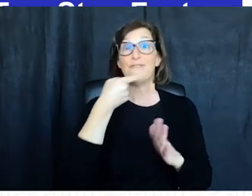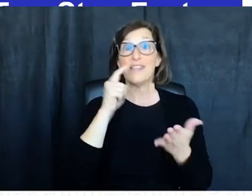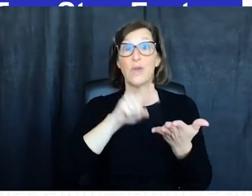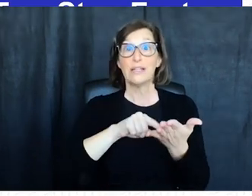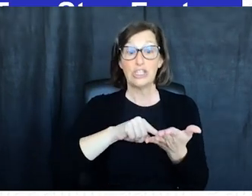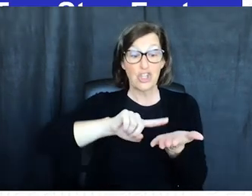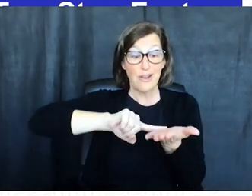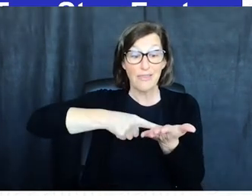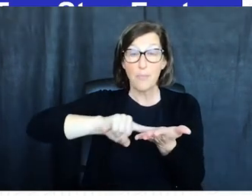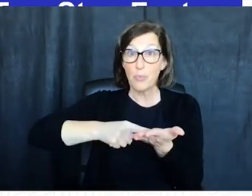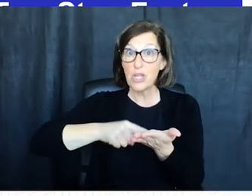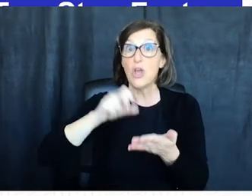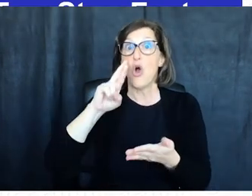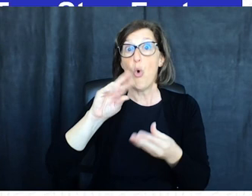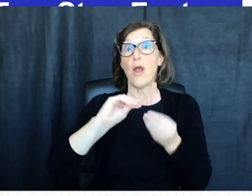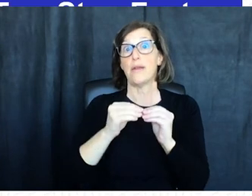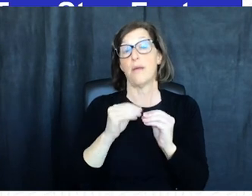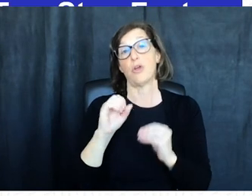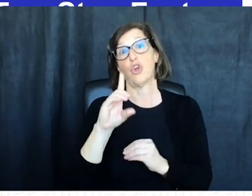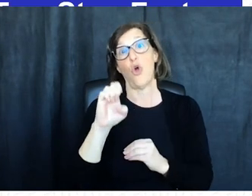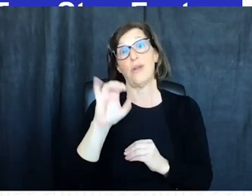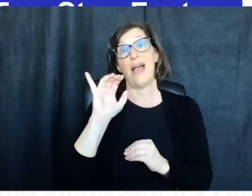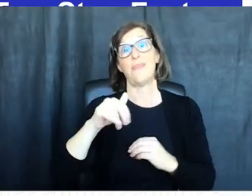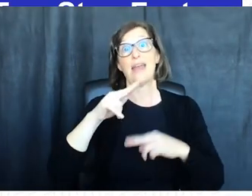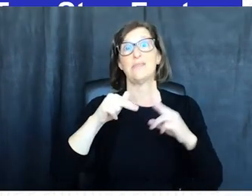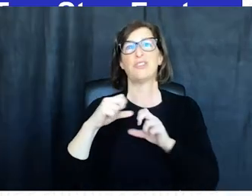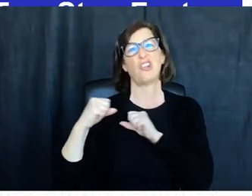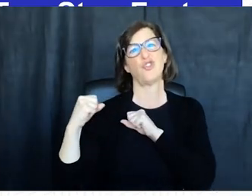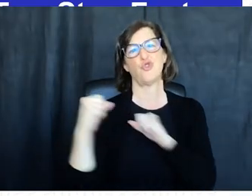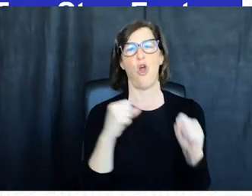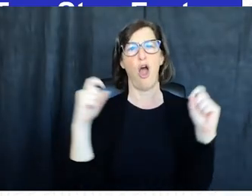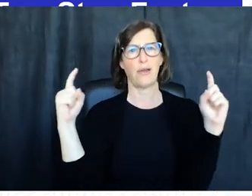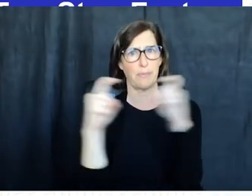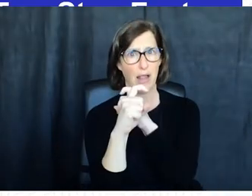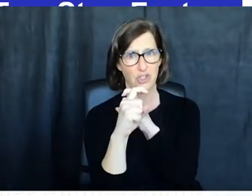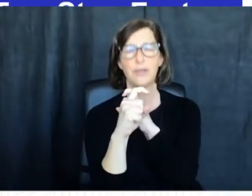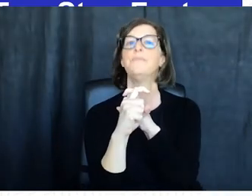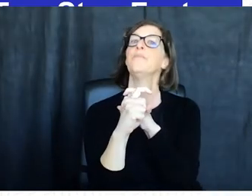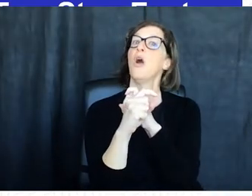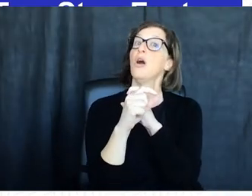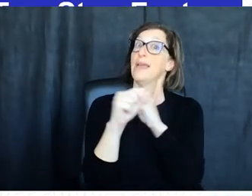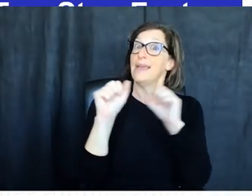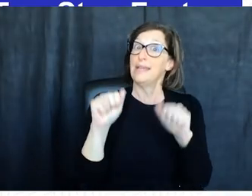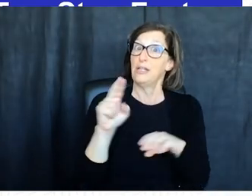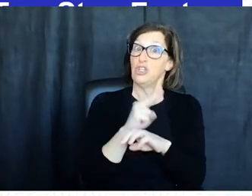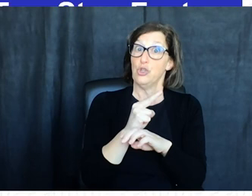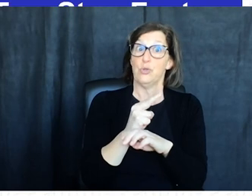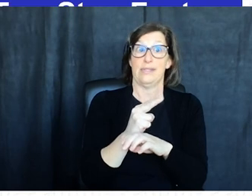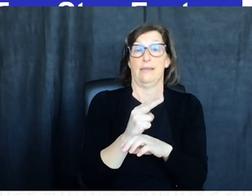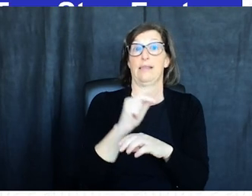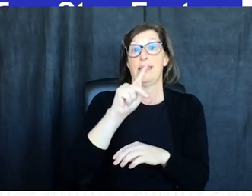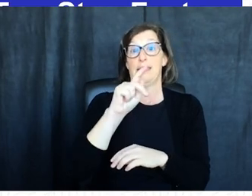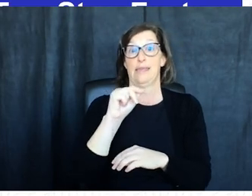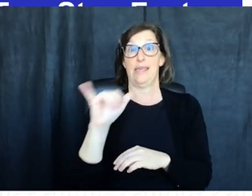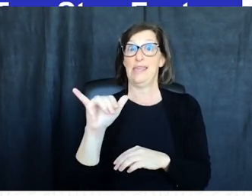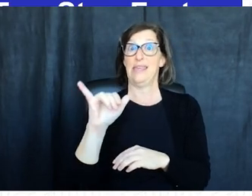or voice recognition or a numeric code and it's built on the foundation of strong cryptography sometimes it even uses a physical device